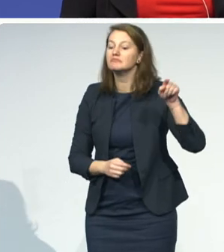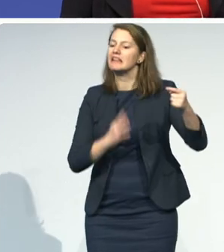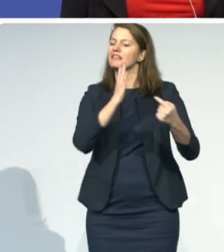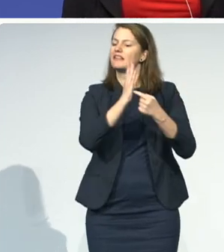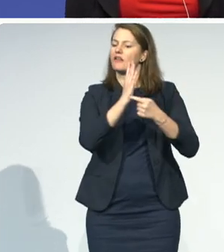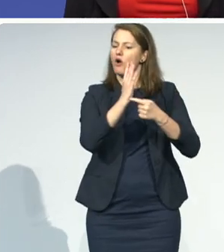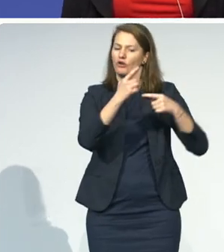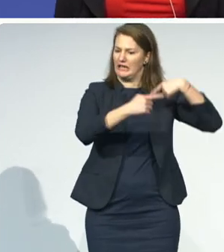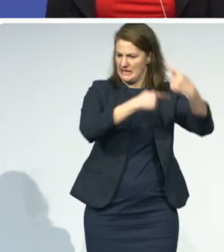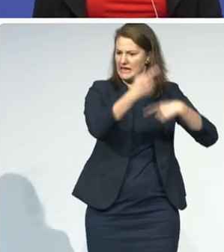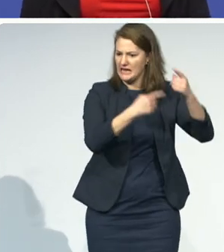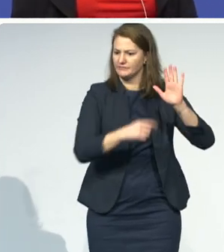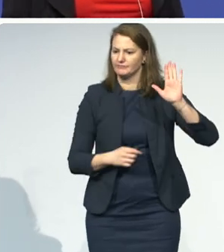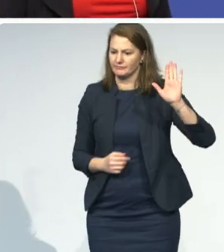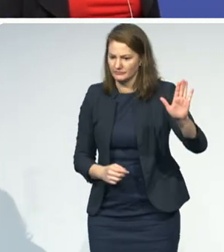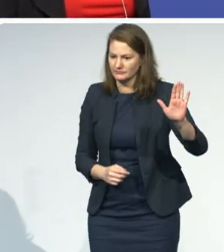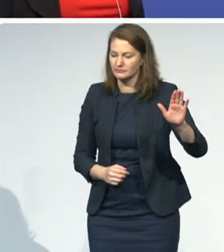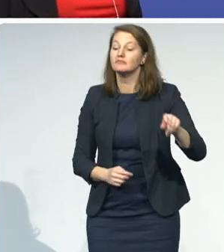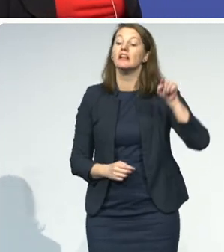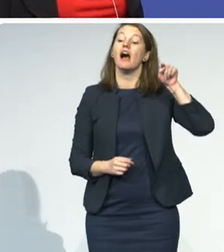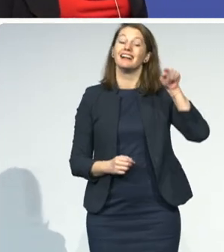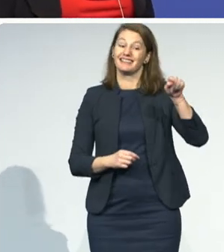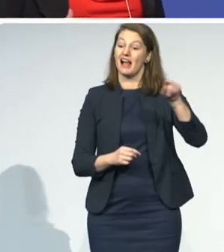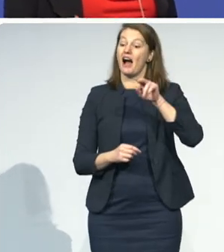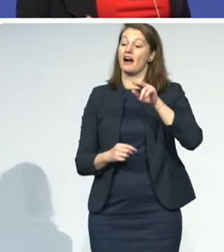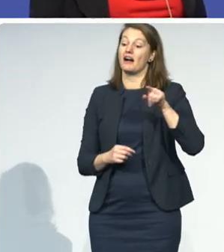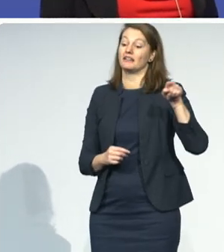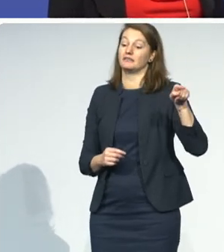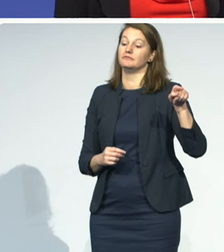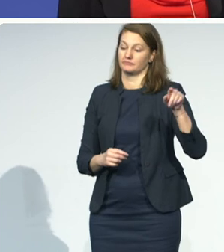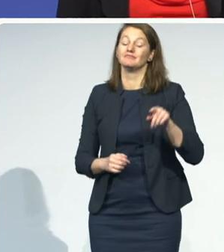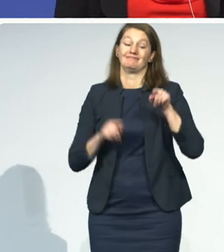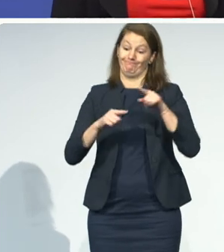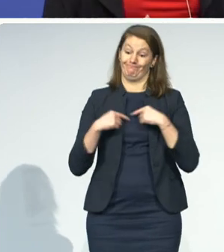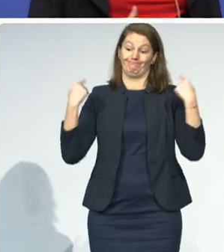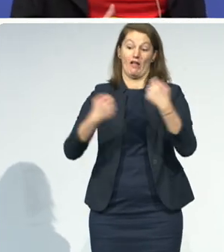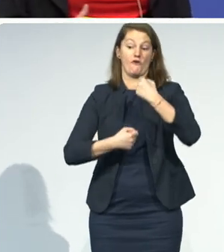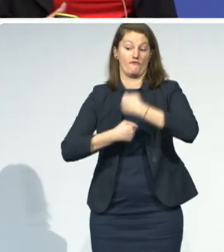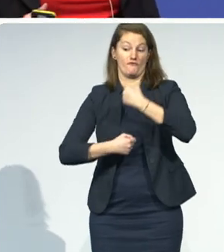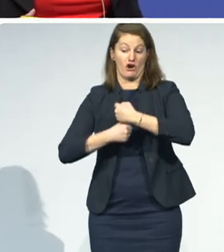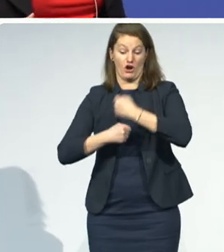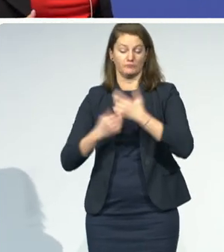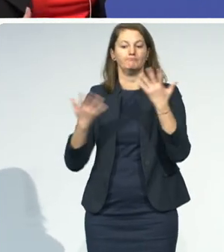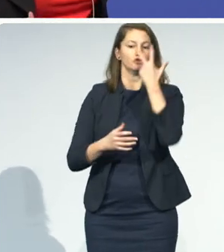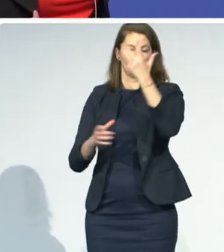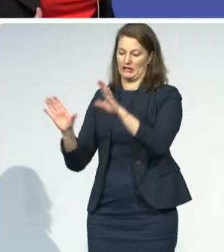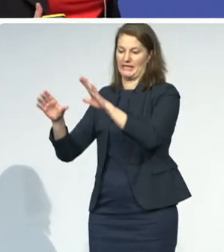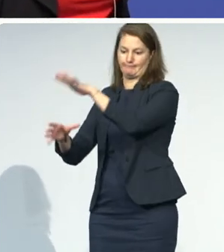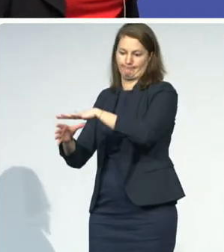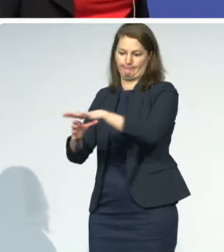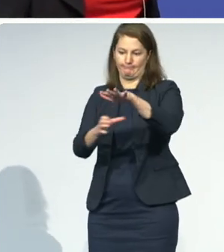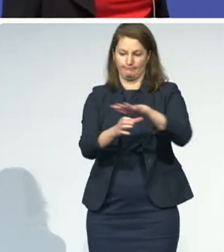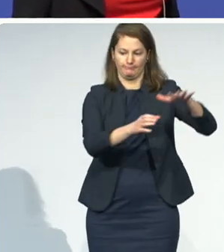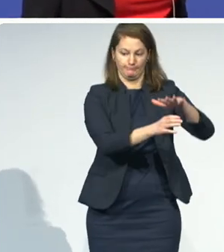non-profit, and our work is in really three areas, and that is in human rights,